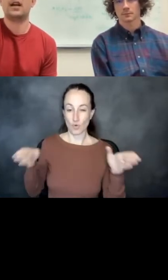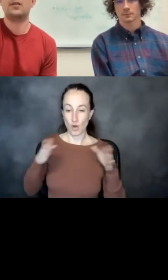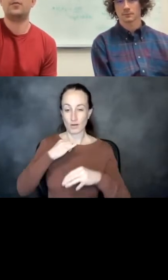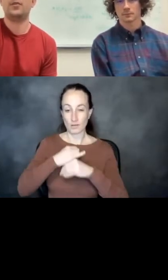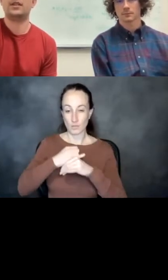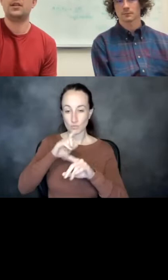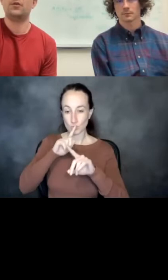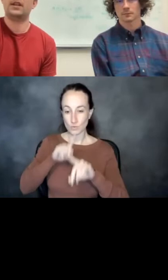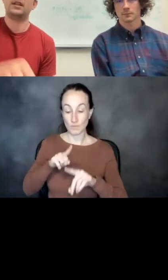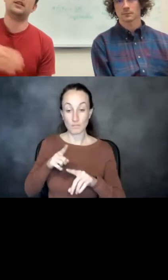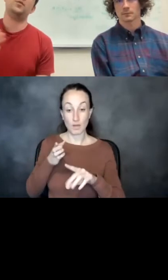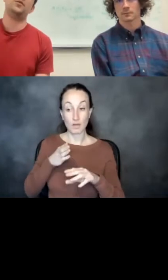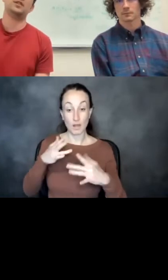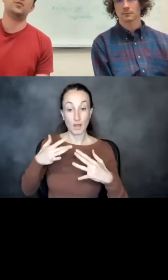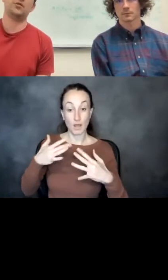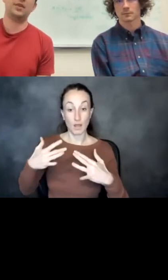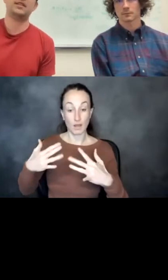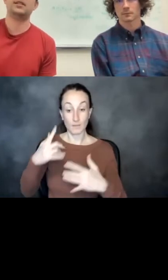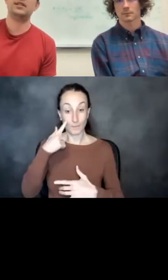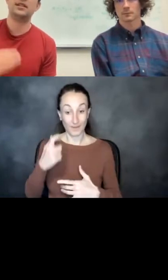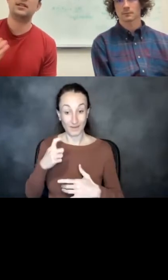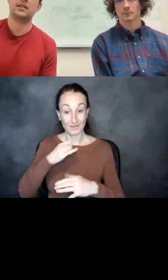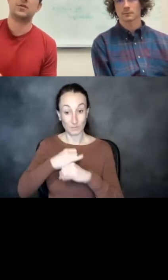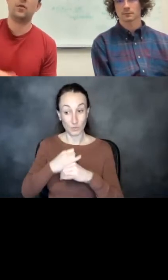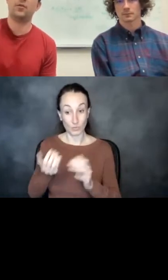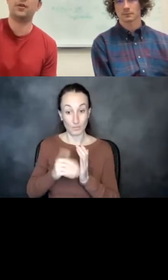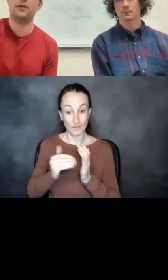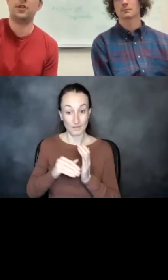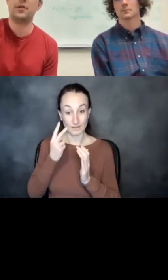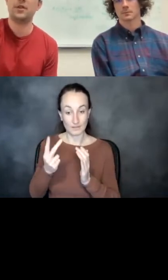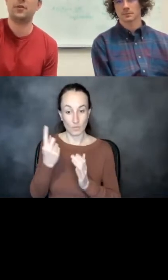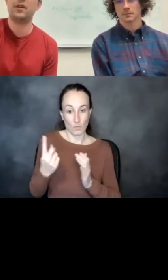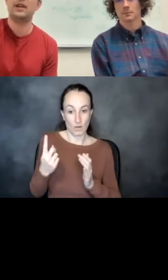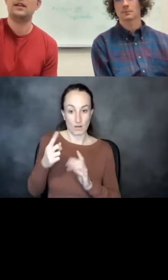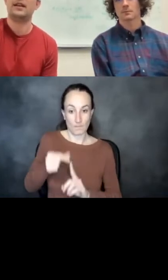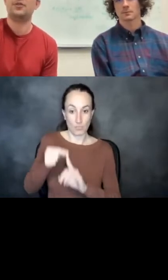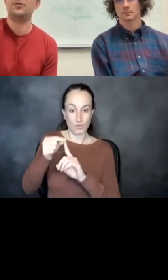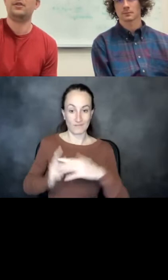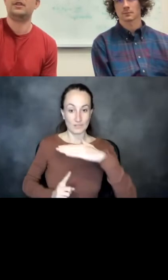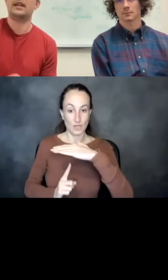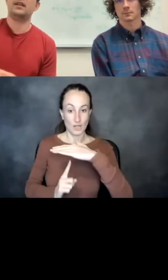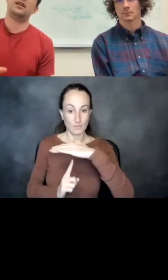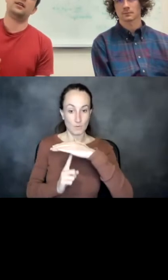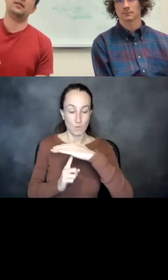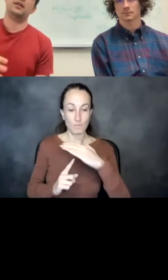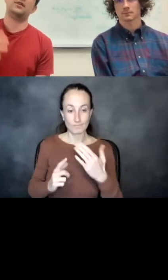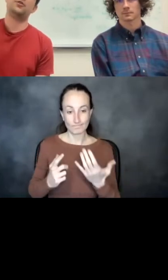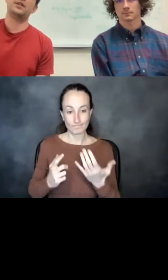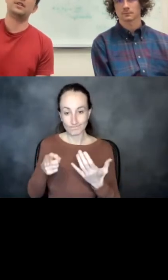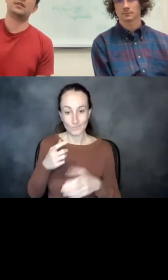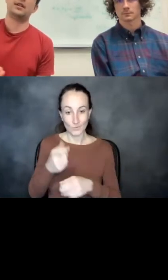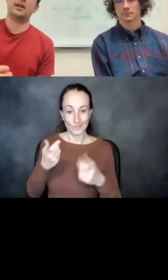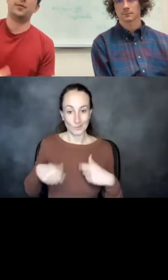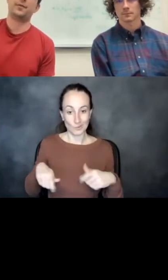over time, because the only thing that the immune system is repeatedly seeing is this one privileged epitope, that you get an